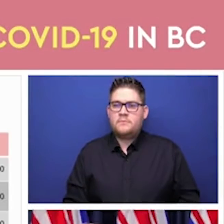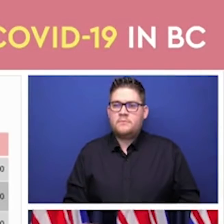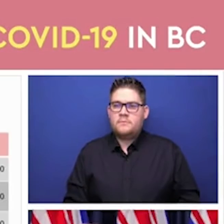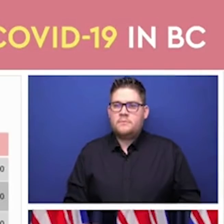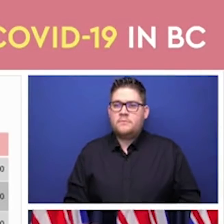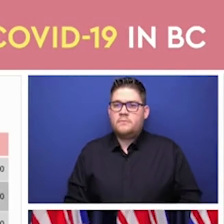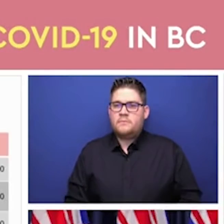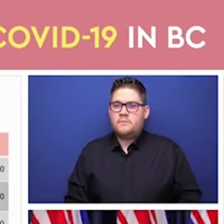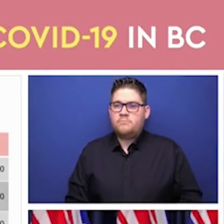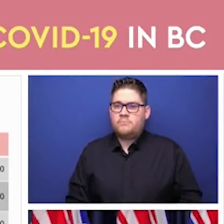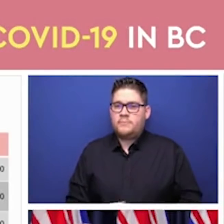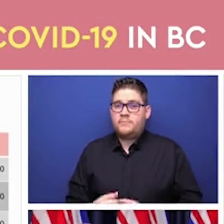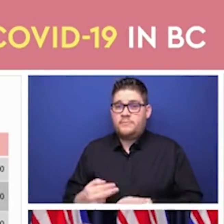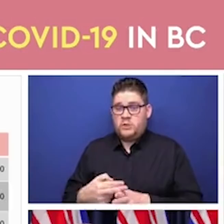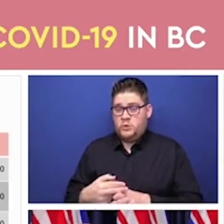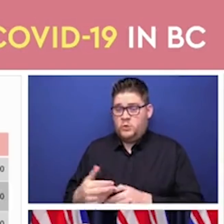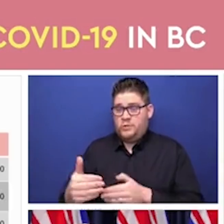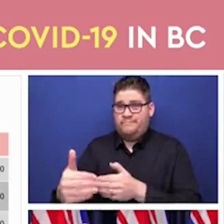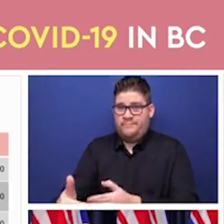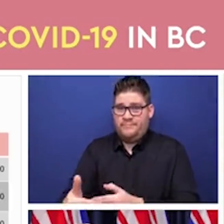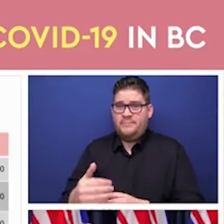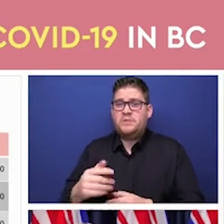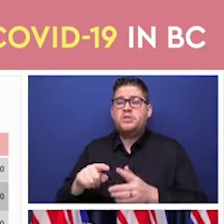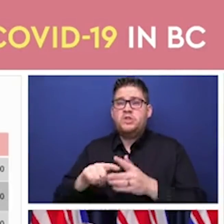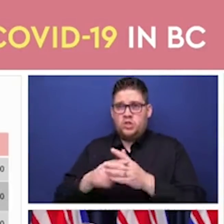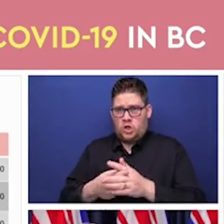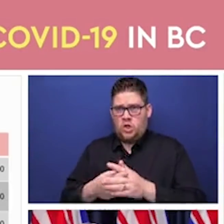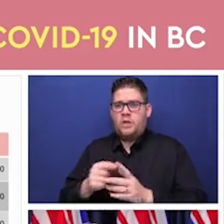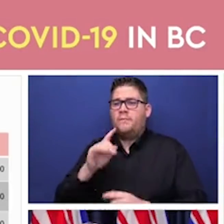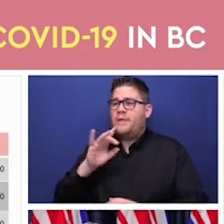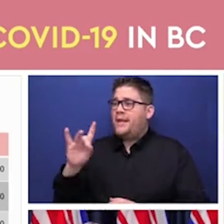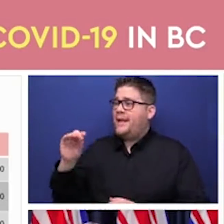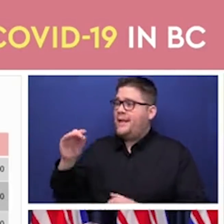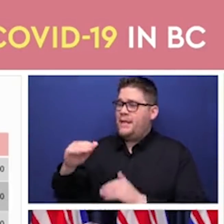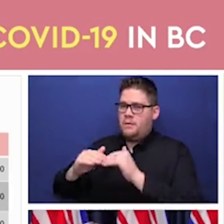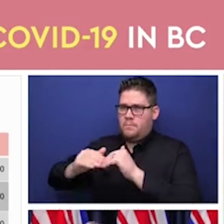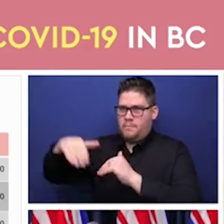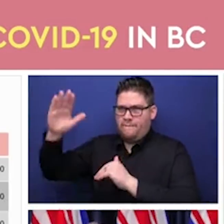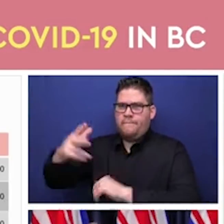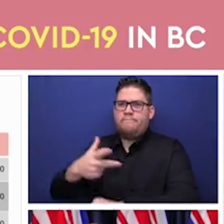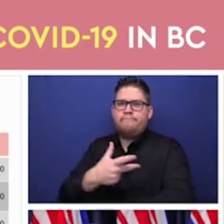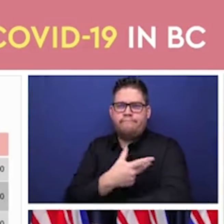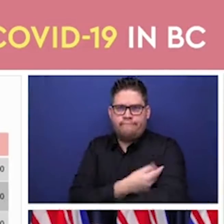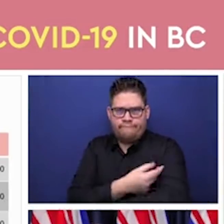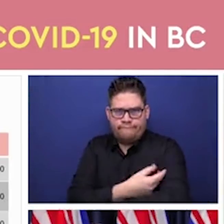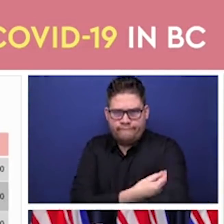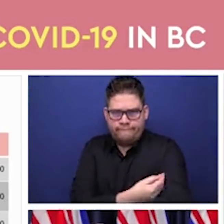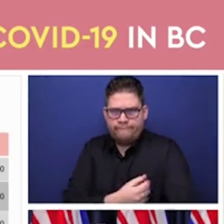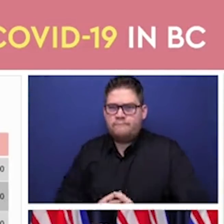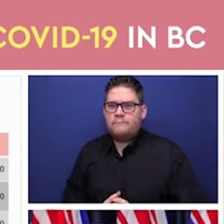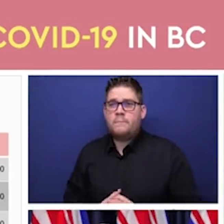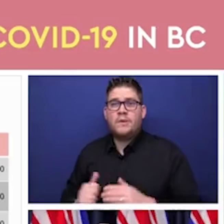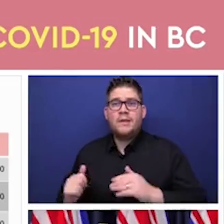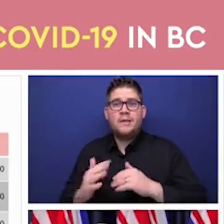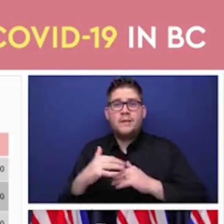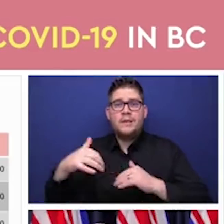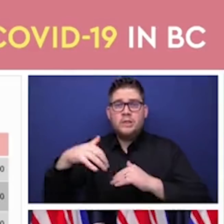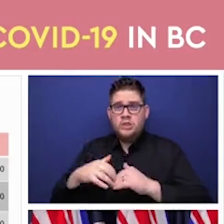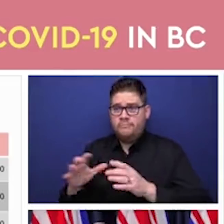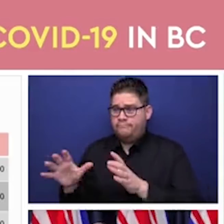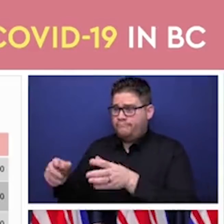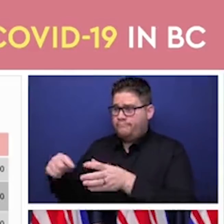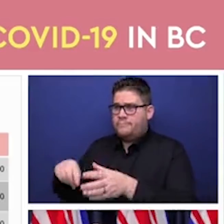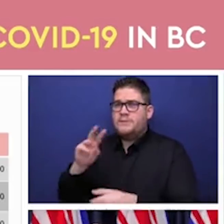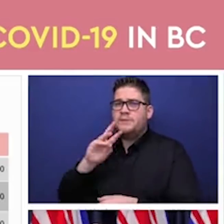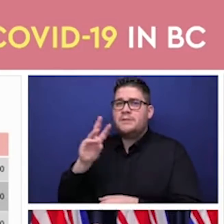there's a very good match between the pretty solidly anticipated supply of Moderna and Pfizer and the remaining